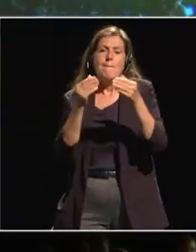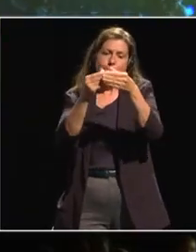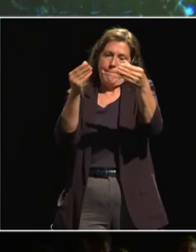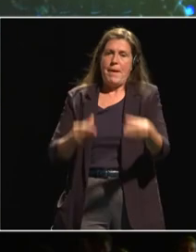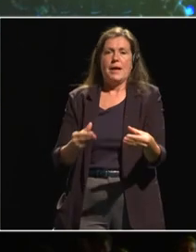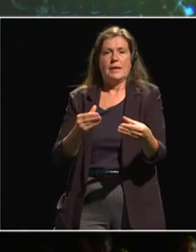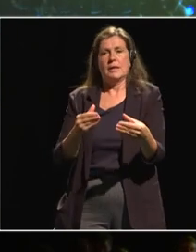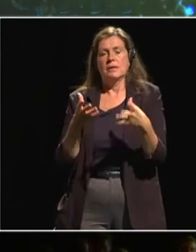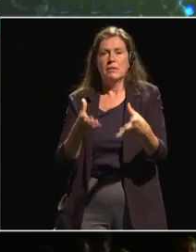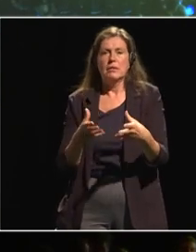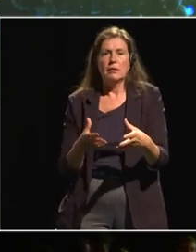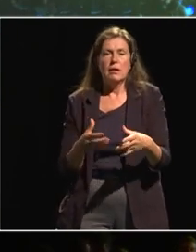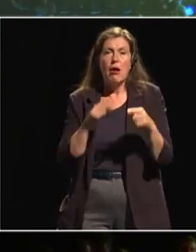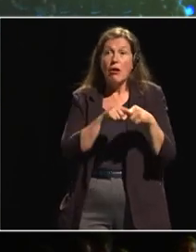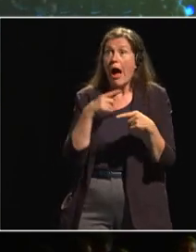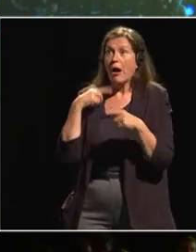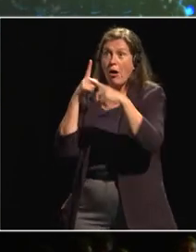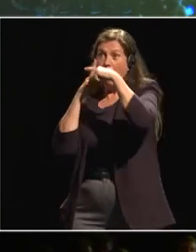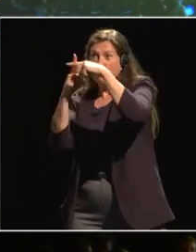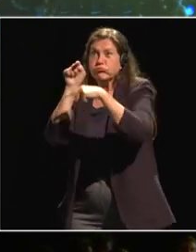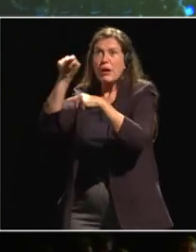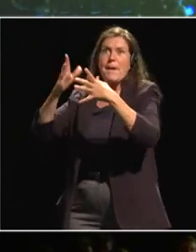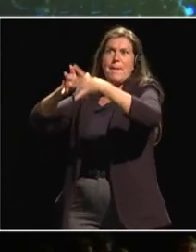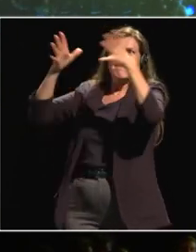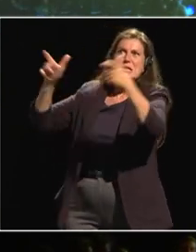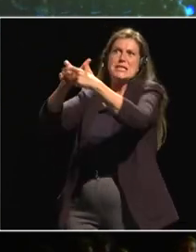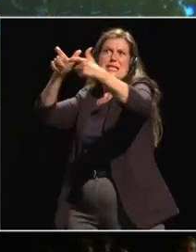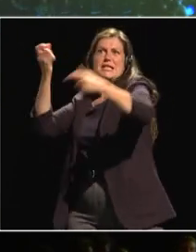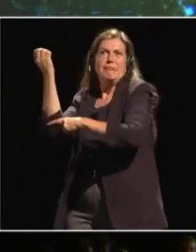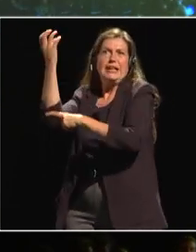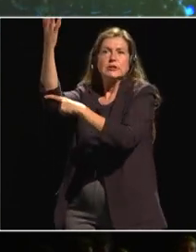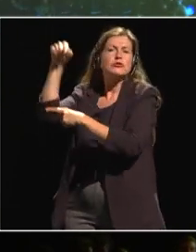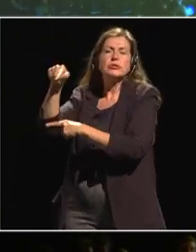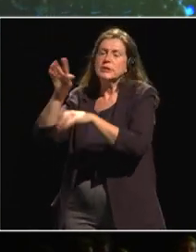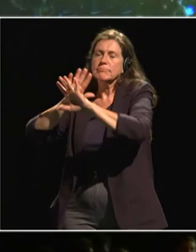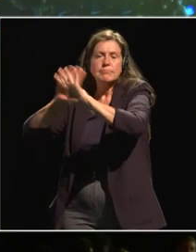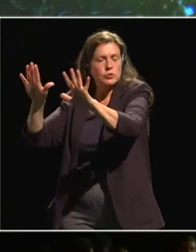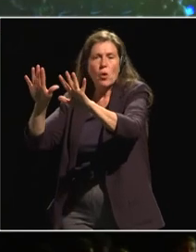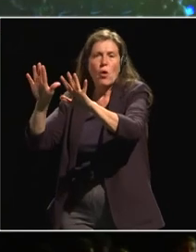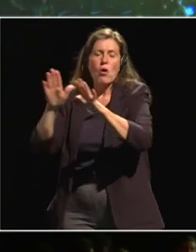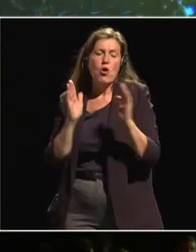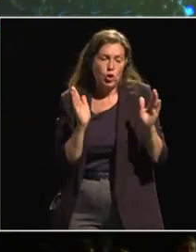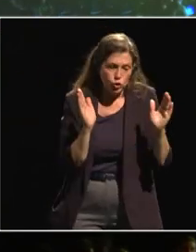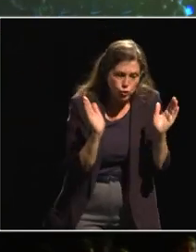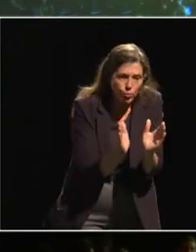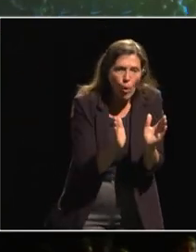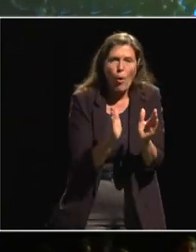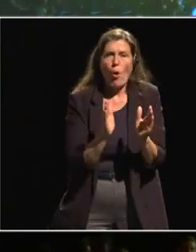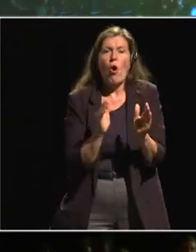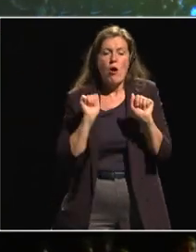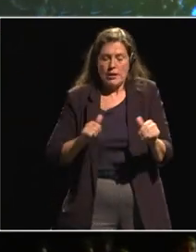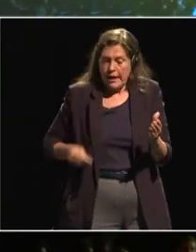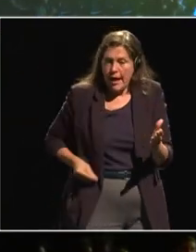we don't go for the big industries have training centers which are small affordable plus the